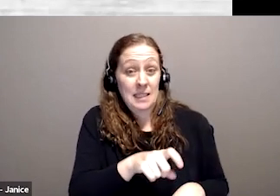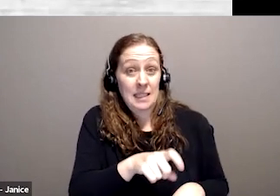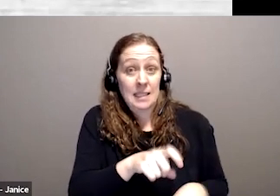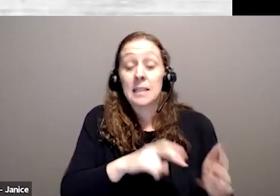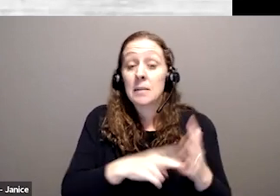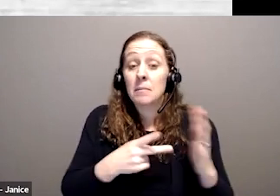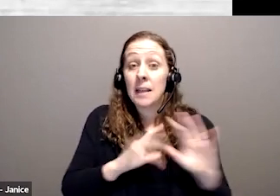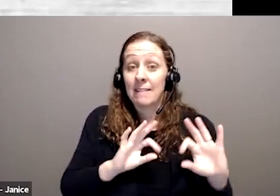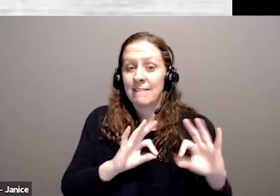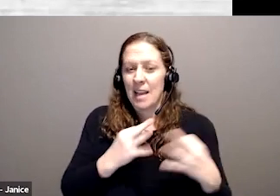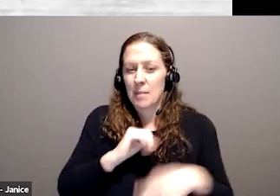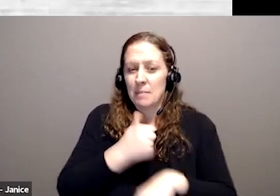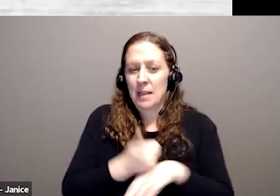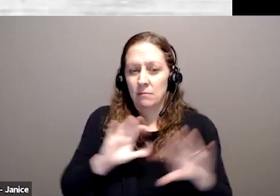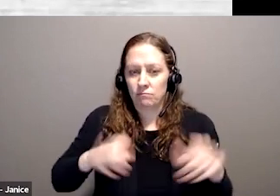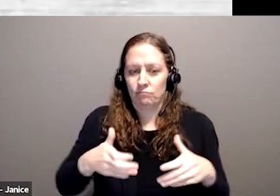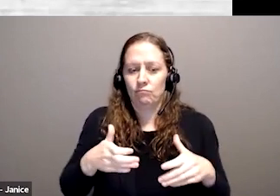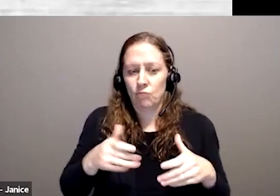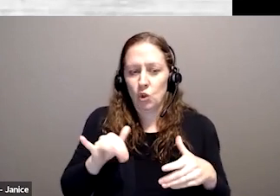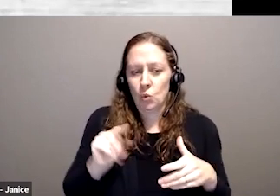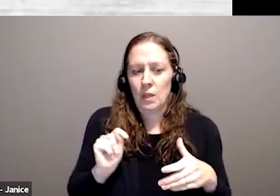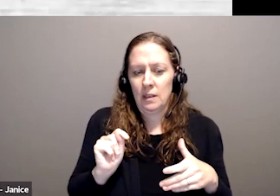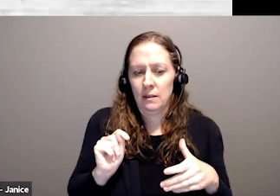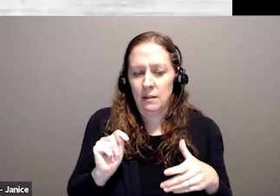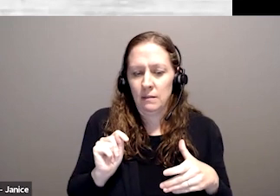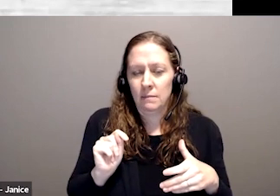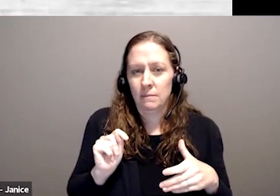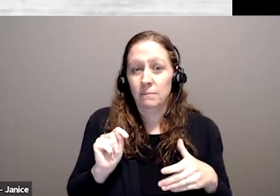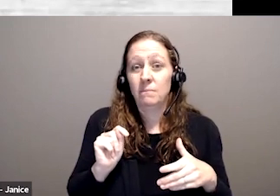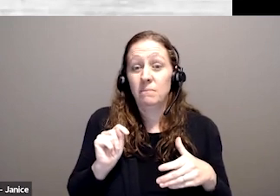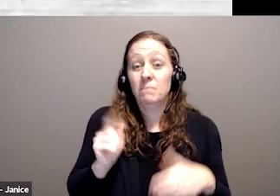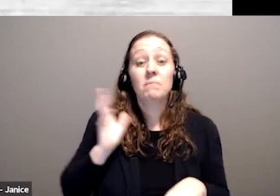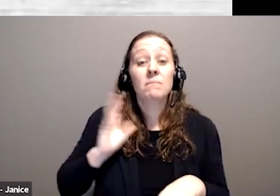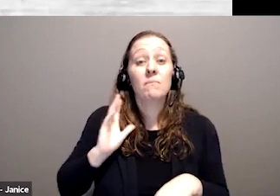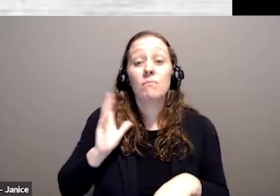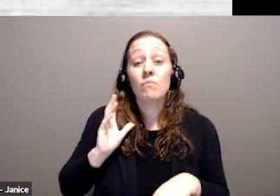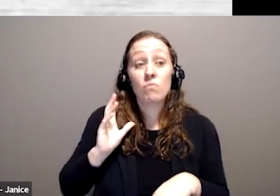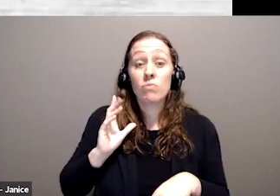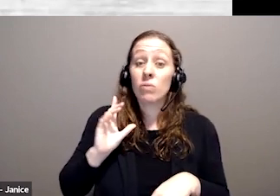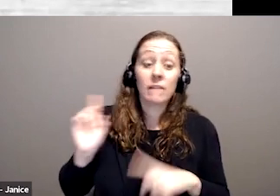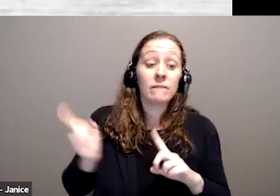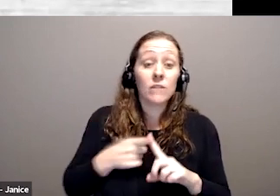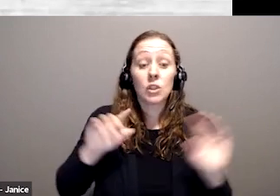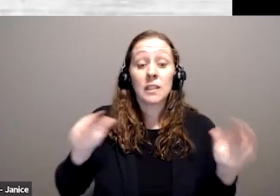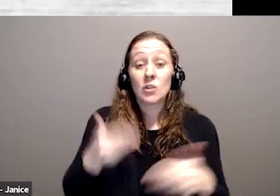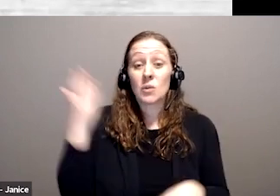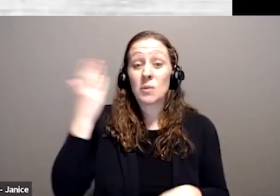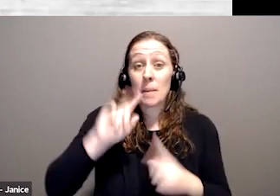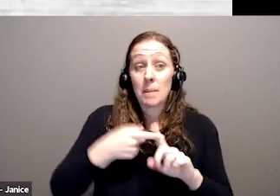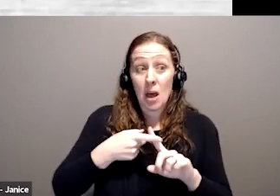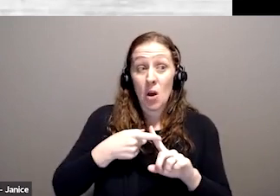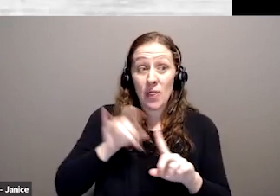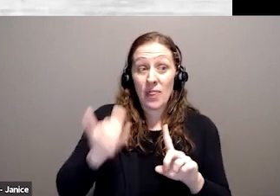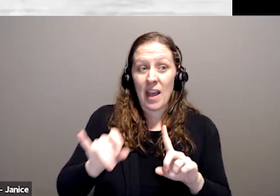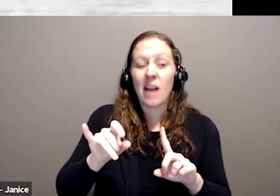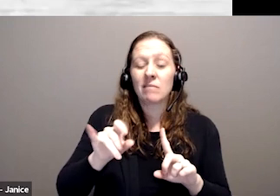family-based unit. In the throne speech that first introduced the CBB, it is clearly stated that the federal government